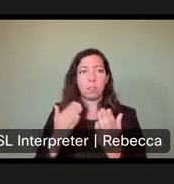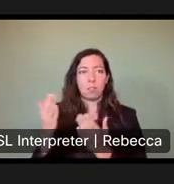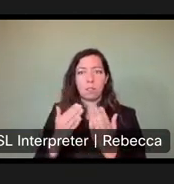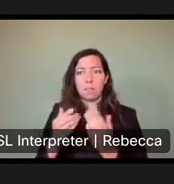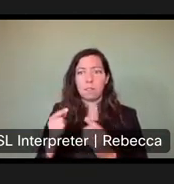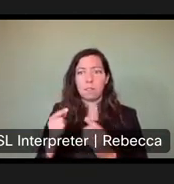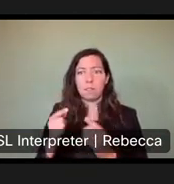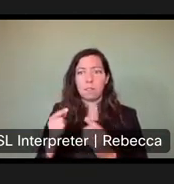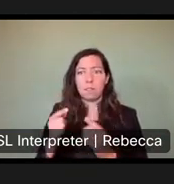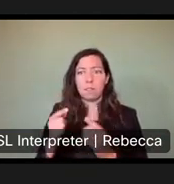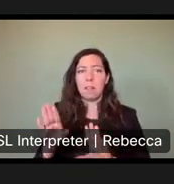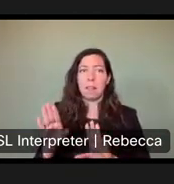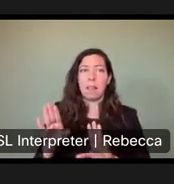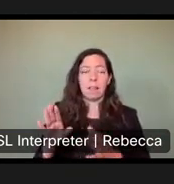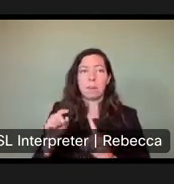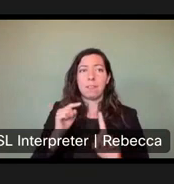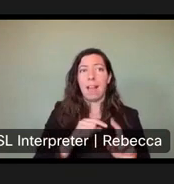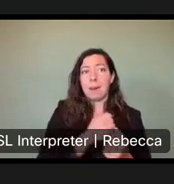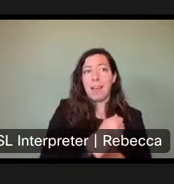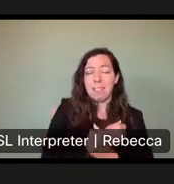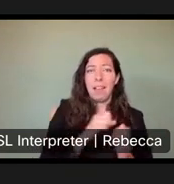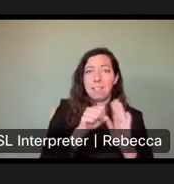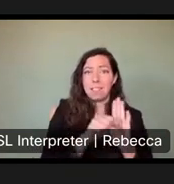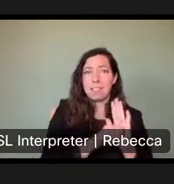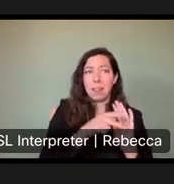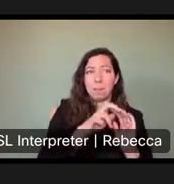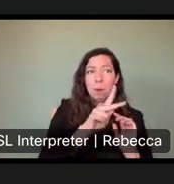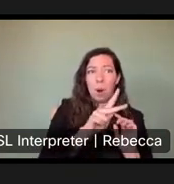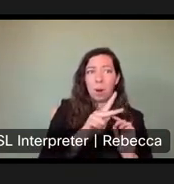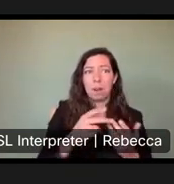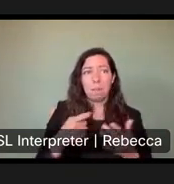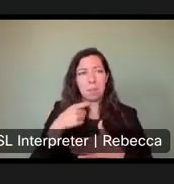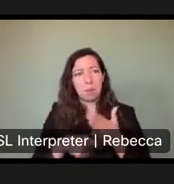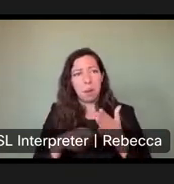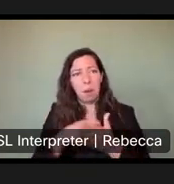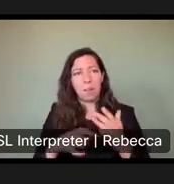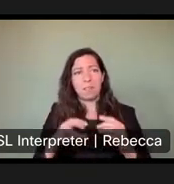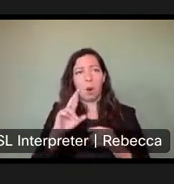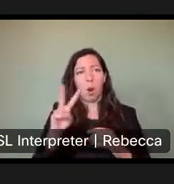parks, but cost of gas to pull a camper that new cost is not good.